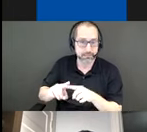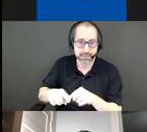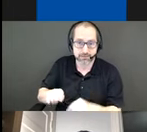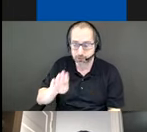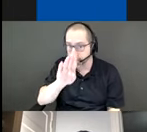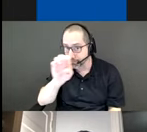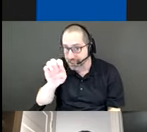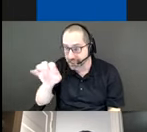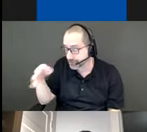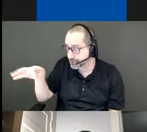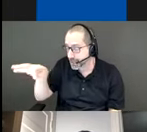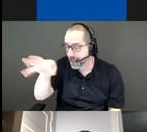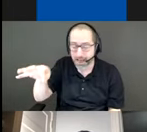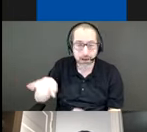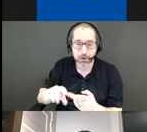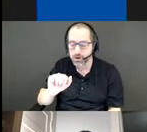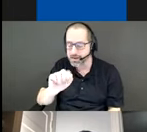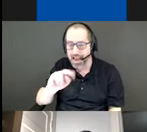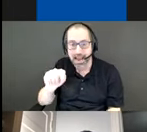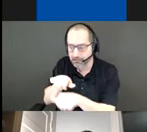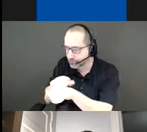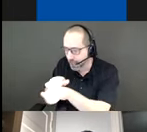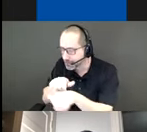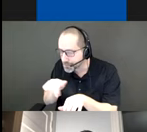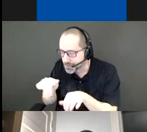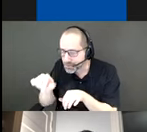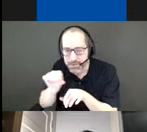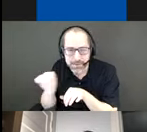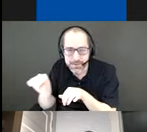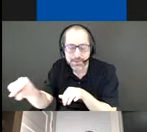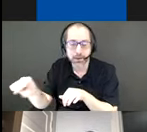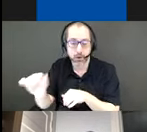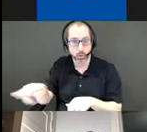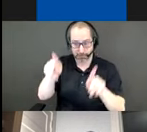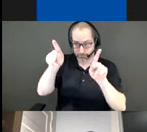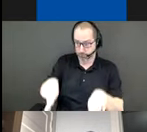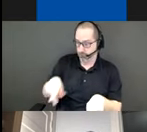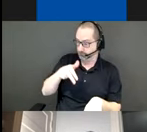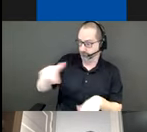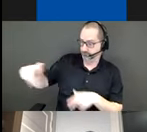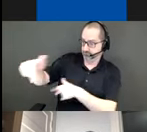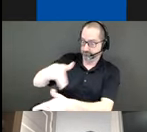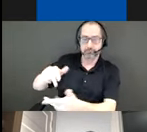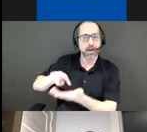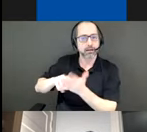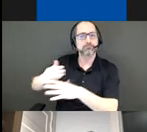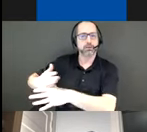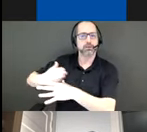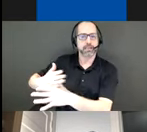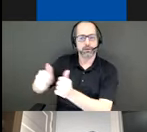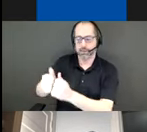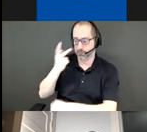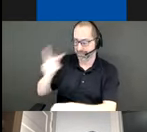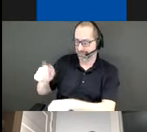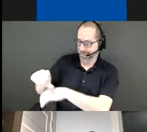or a kid or an older person and so it becomes a true shared space that looks at the garden as a modular